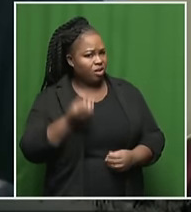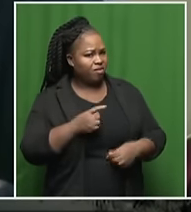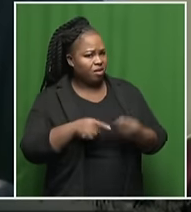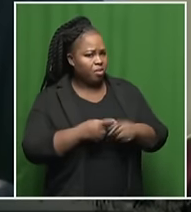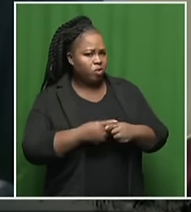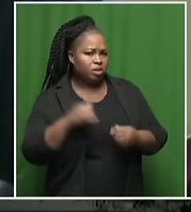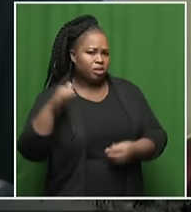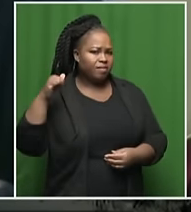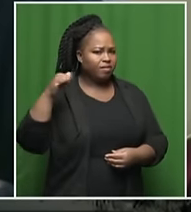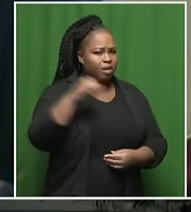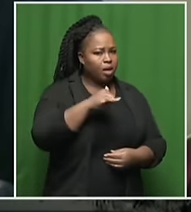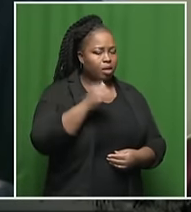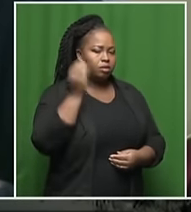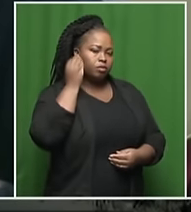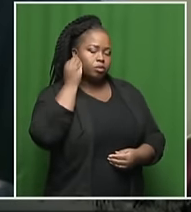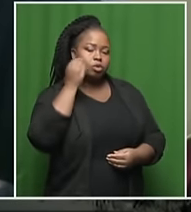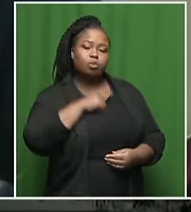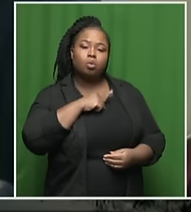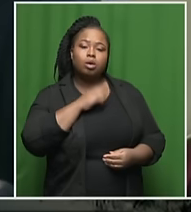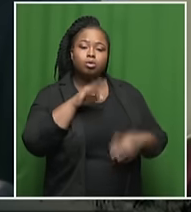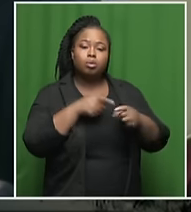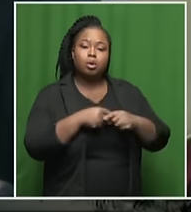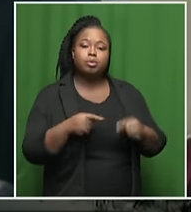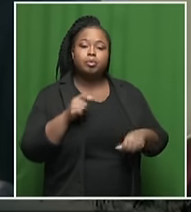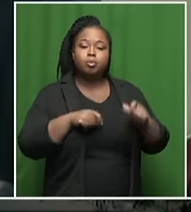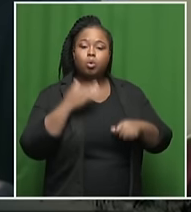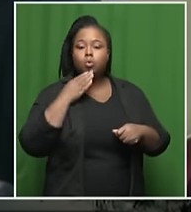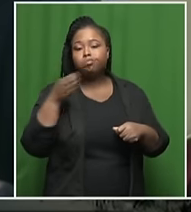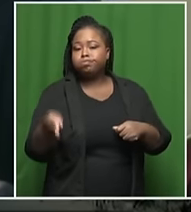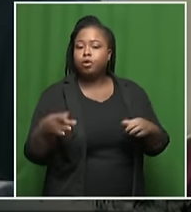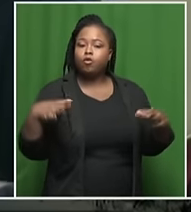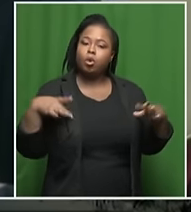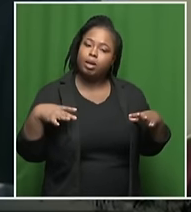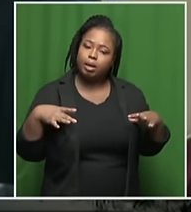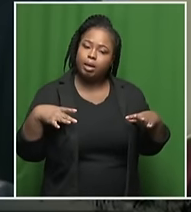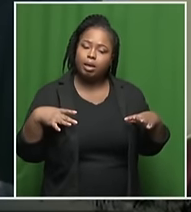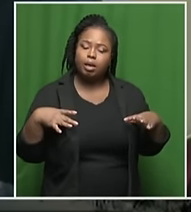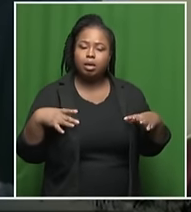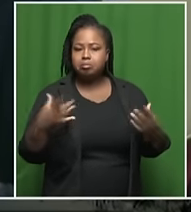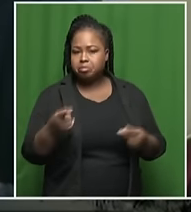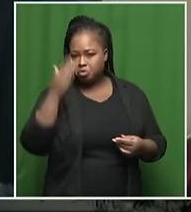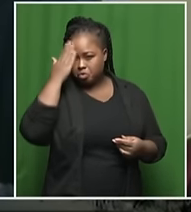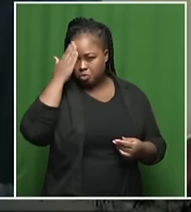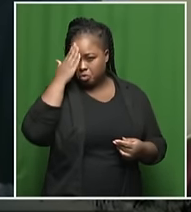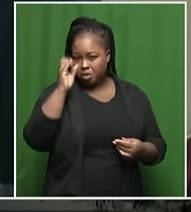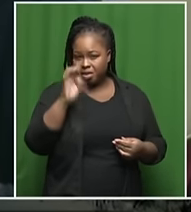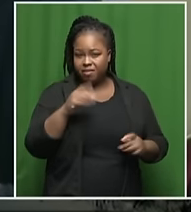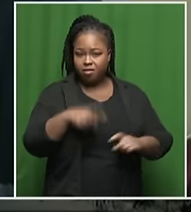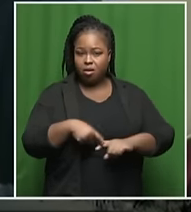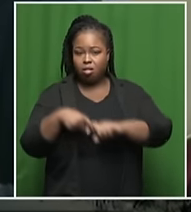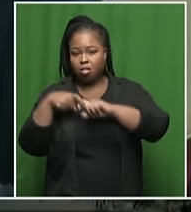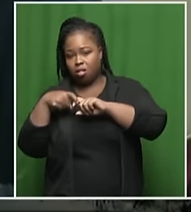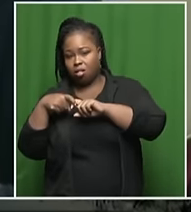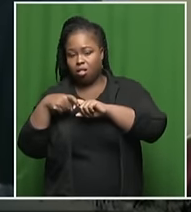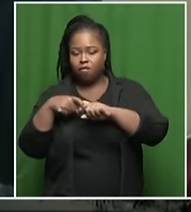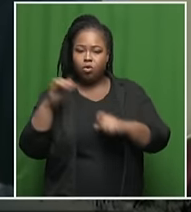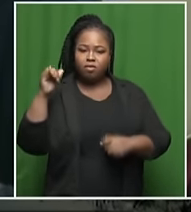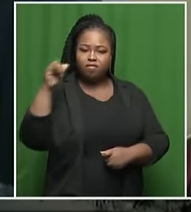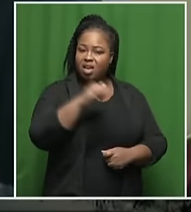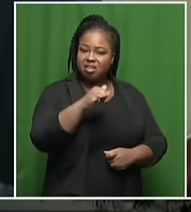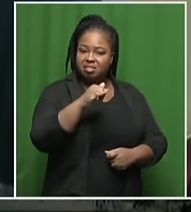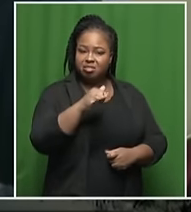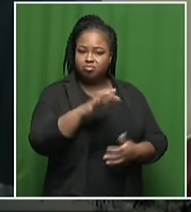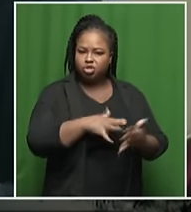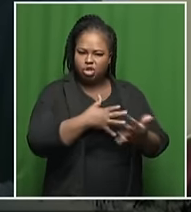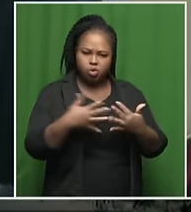information at this point because you spoke about holidaymakers. And are you aware if there has been any disruption to the flight